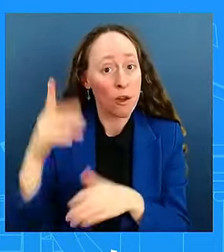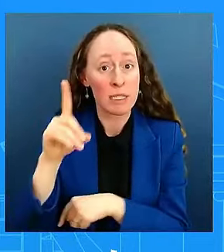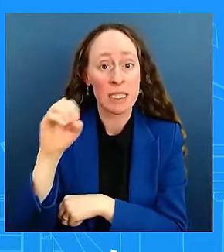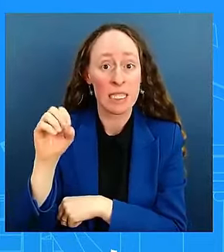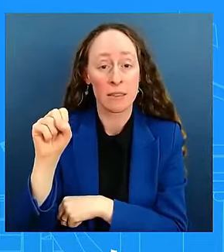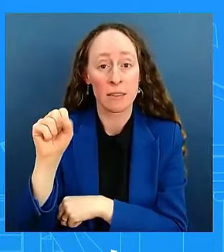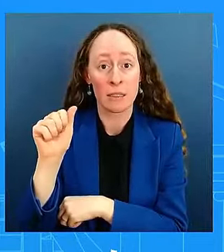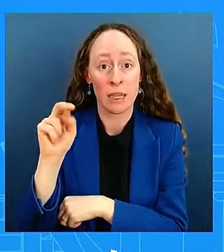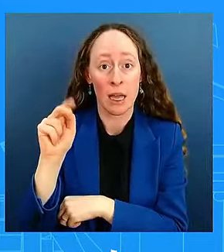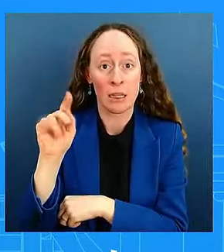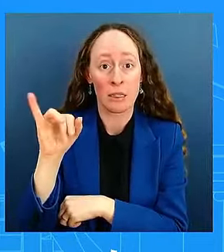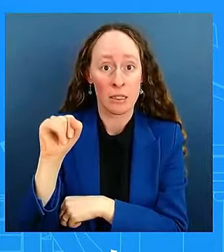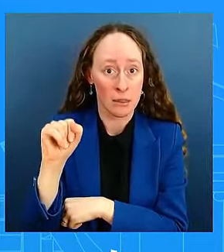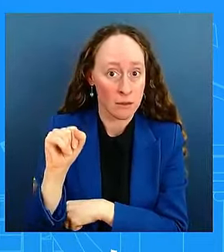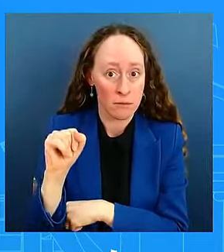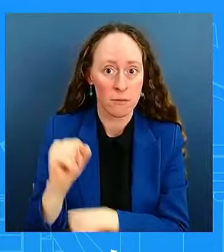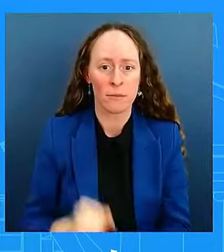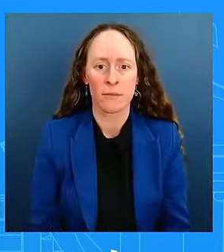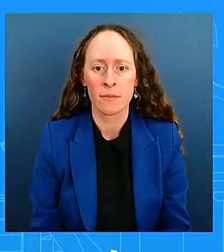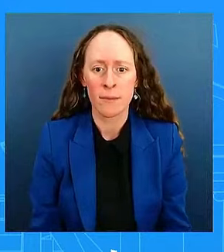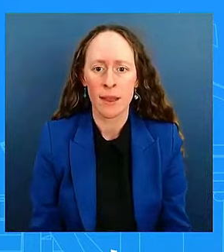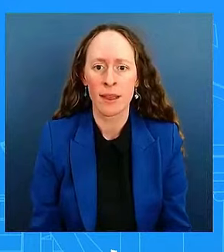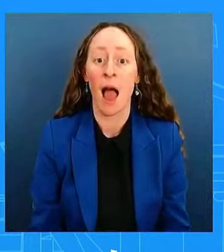so... Sorry.